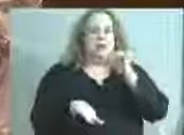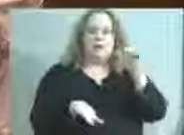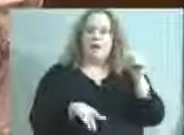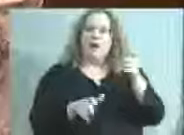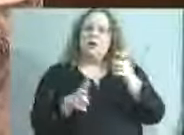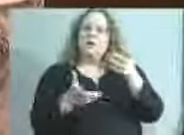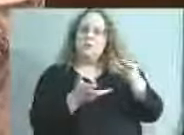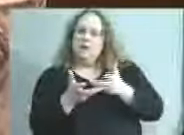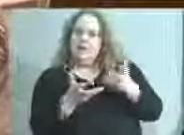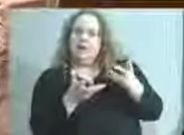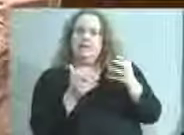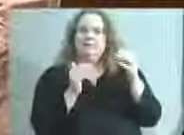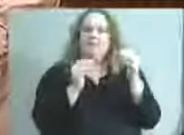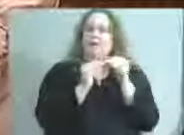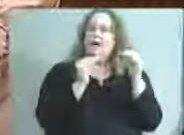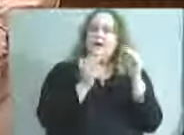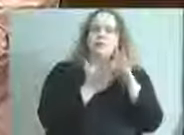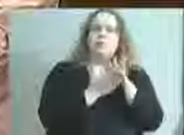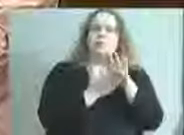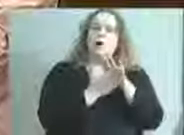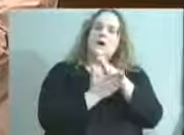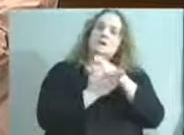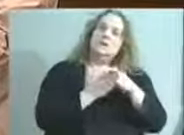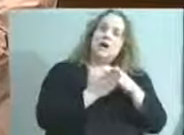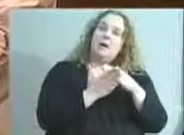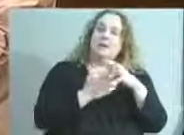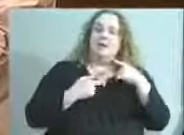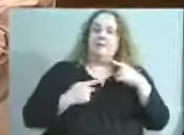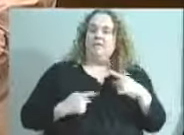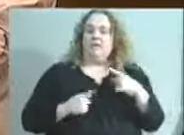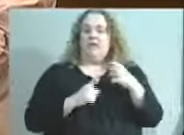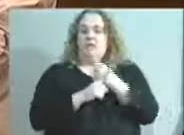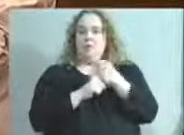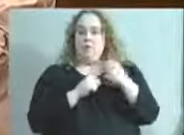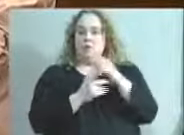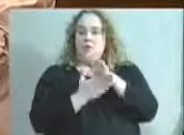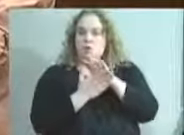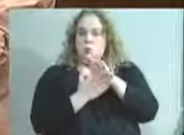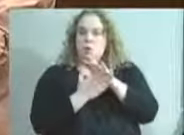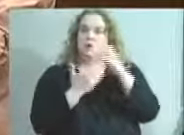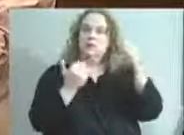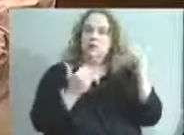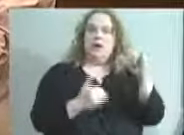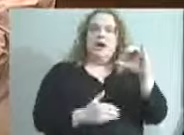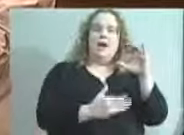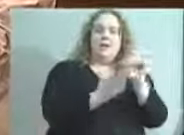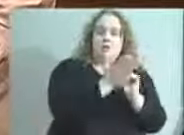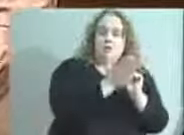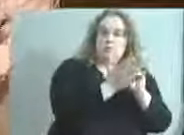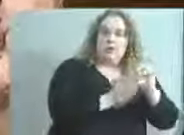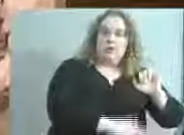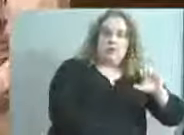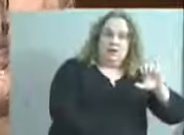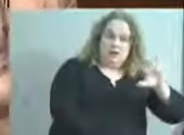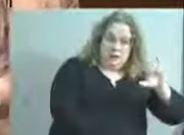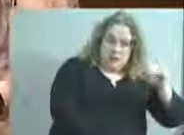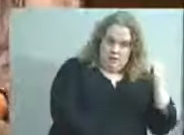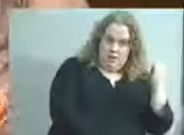just heard coincidentally, and some have been physically abused. Today, the Courier-Journal reported that at least 4